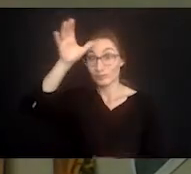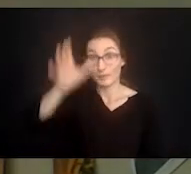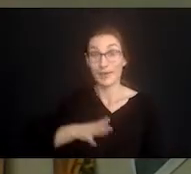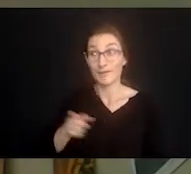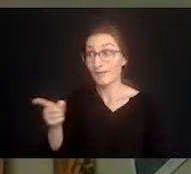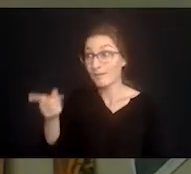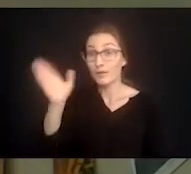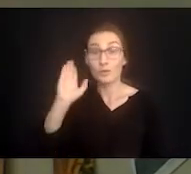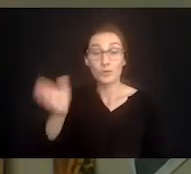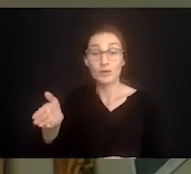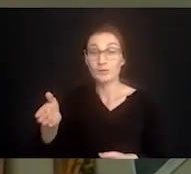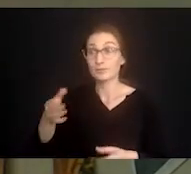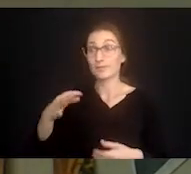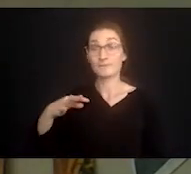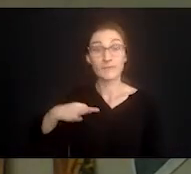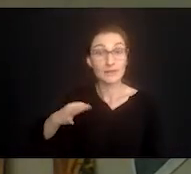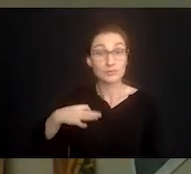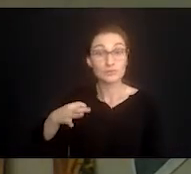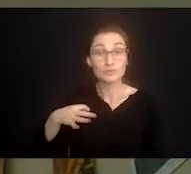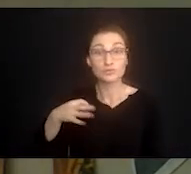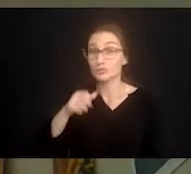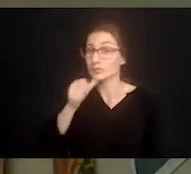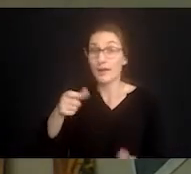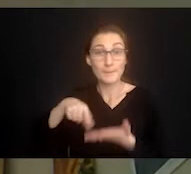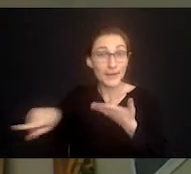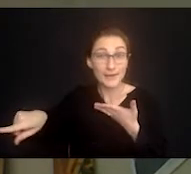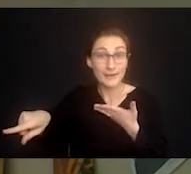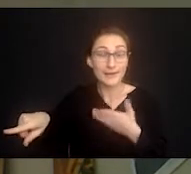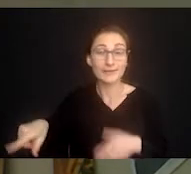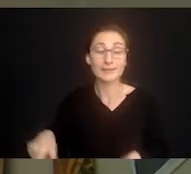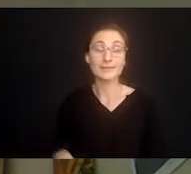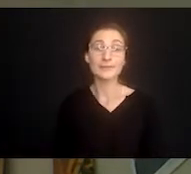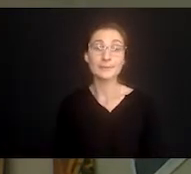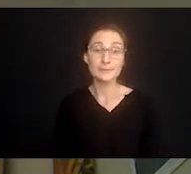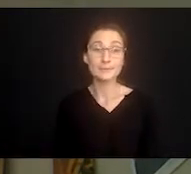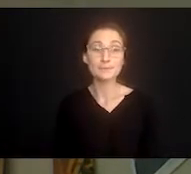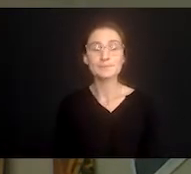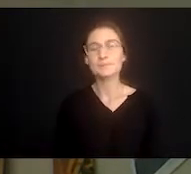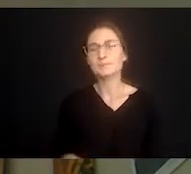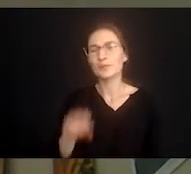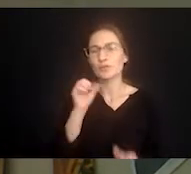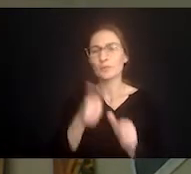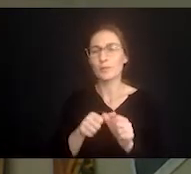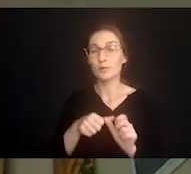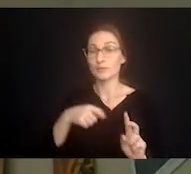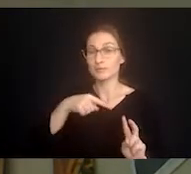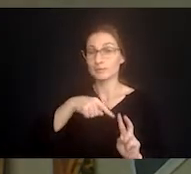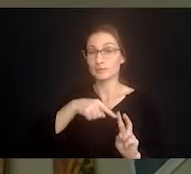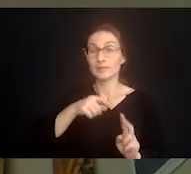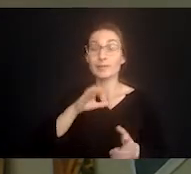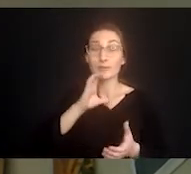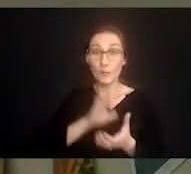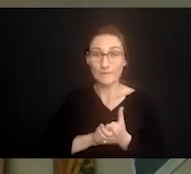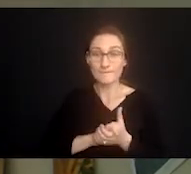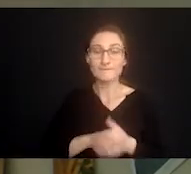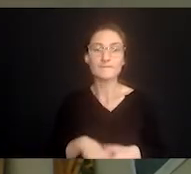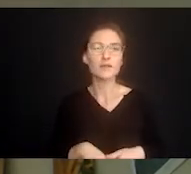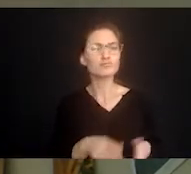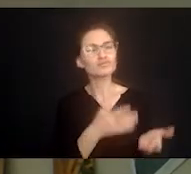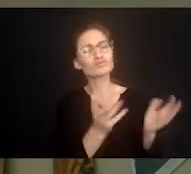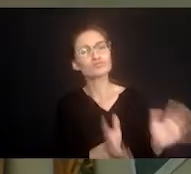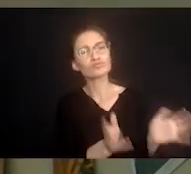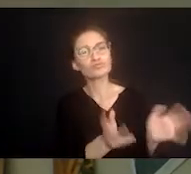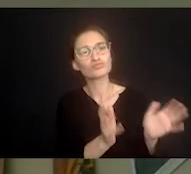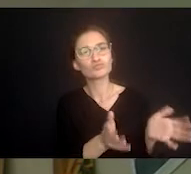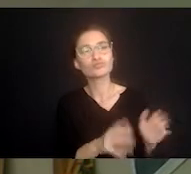volunteered for that they weren't paid. I know that's a rare situation but we were blessed but I remember talking to the wife of this couple and